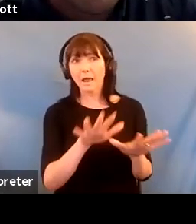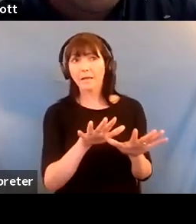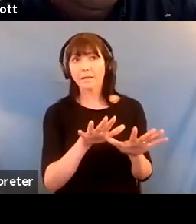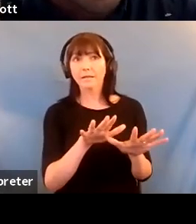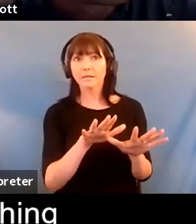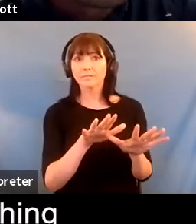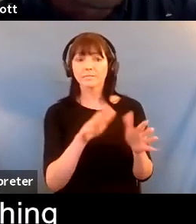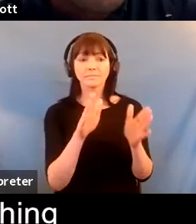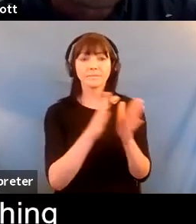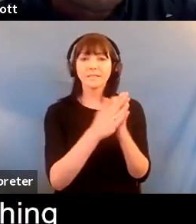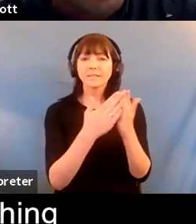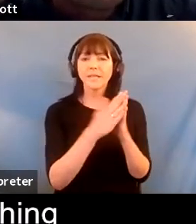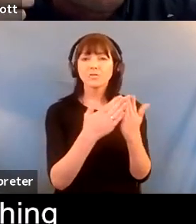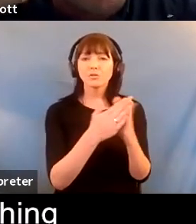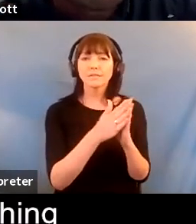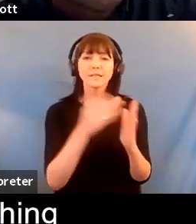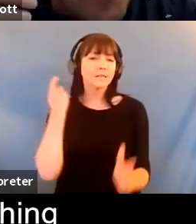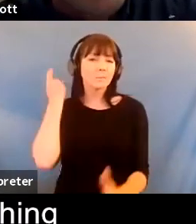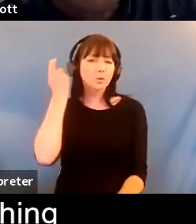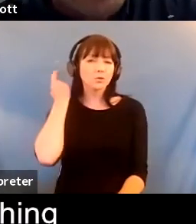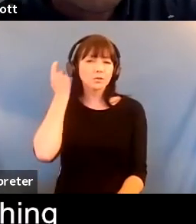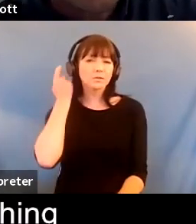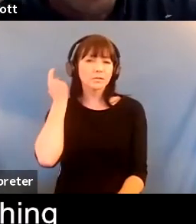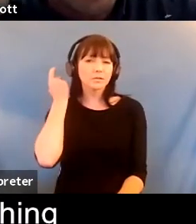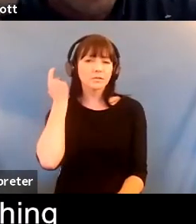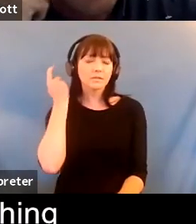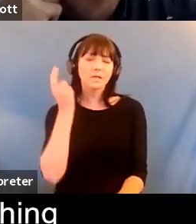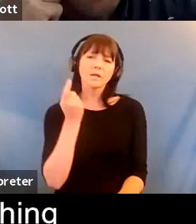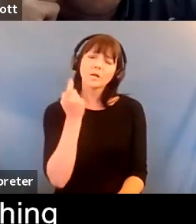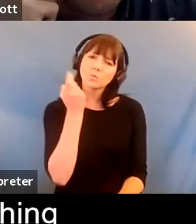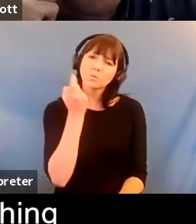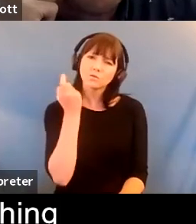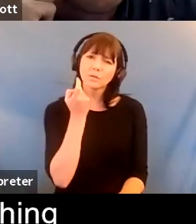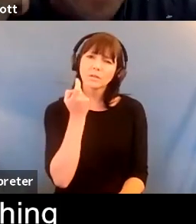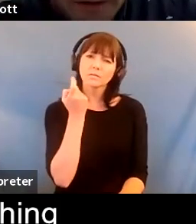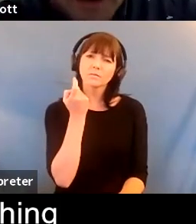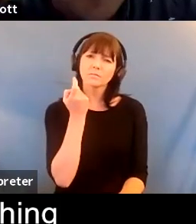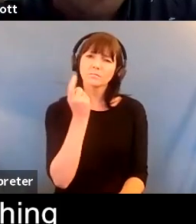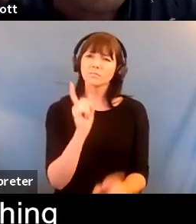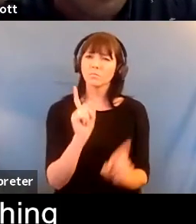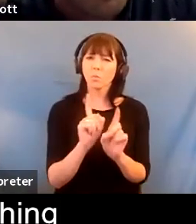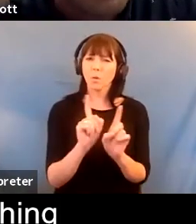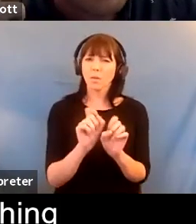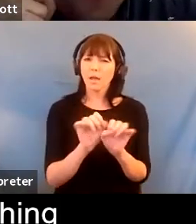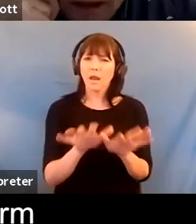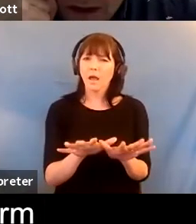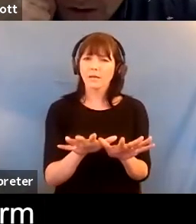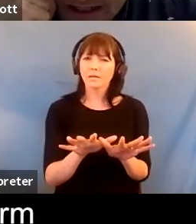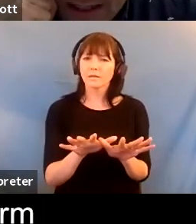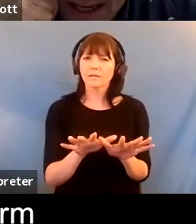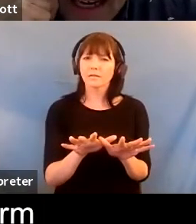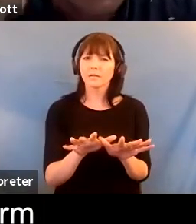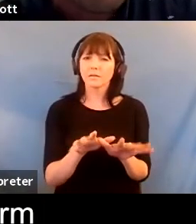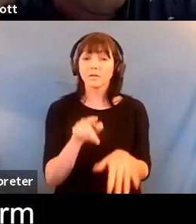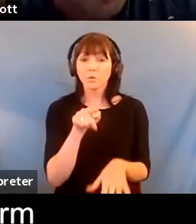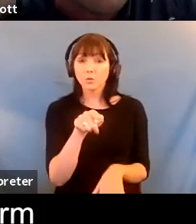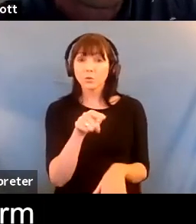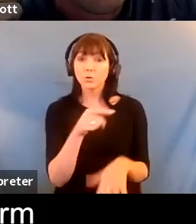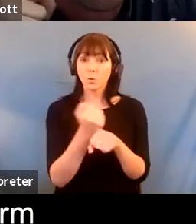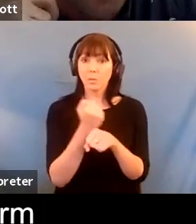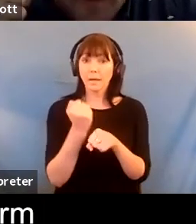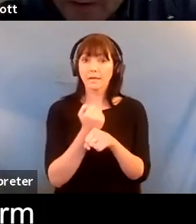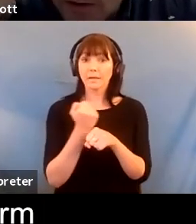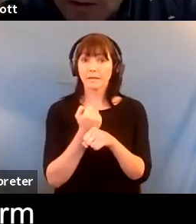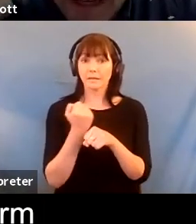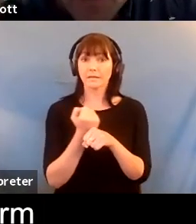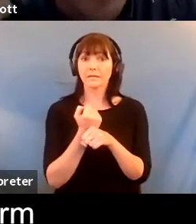um i wondered if if if there was something in that idea um the the kind of making for you is in a similar way